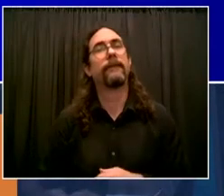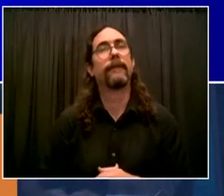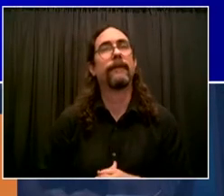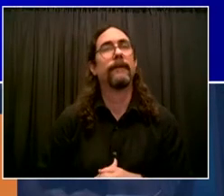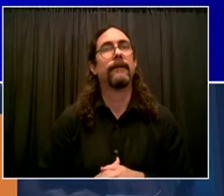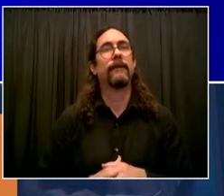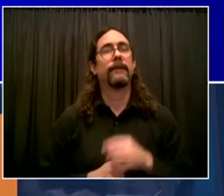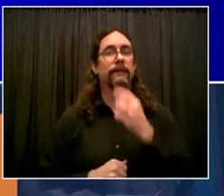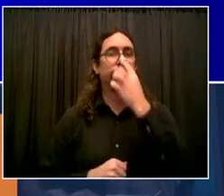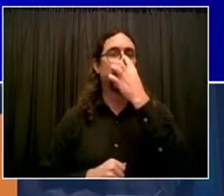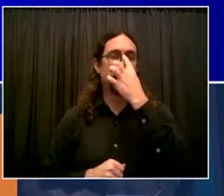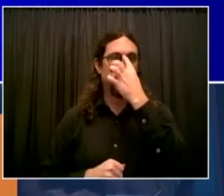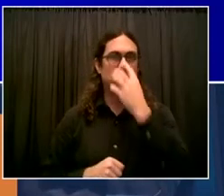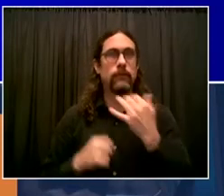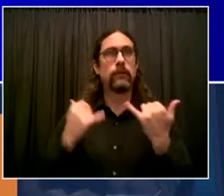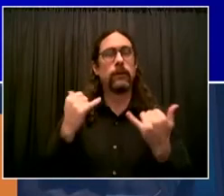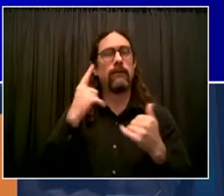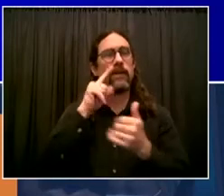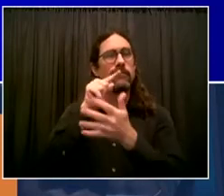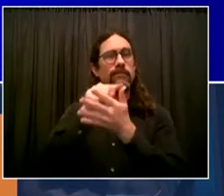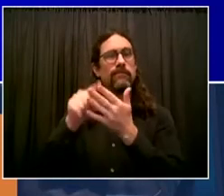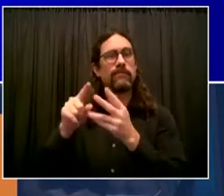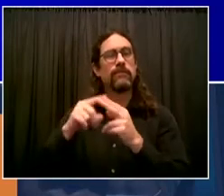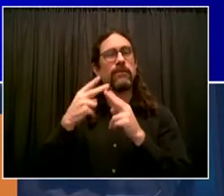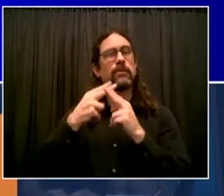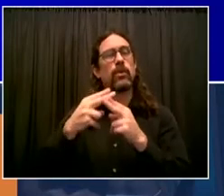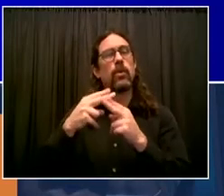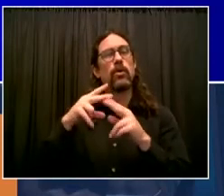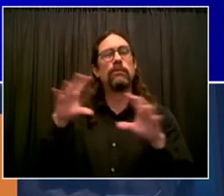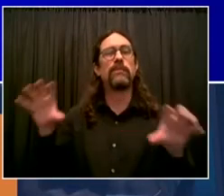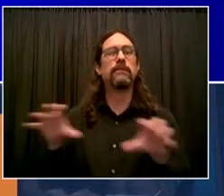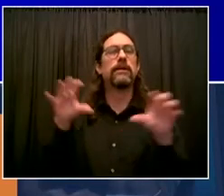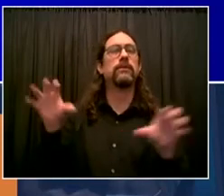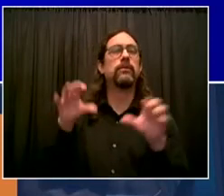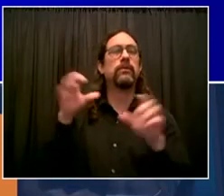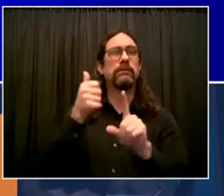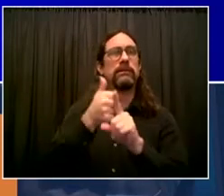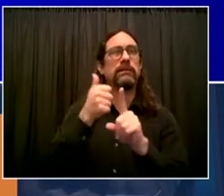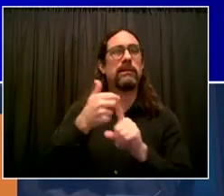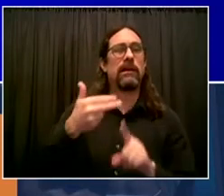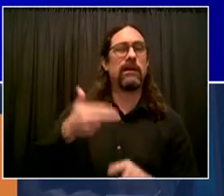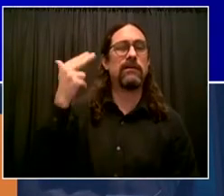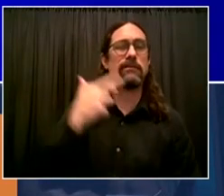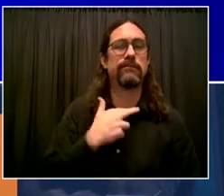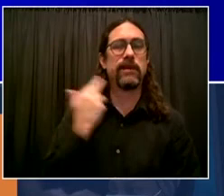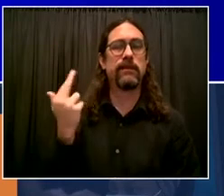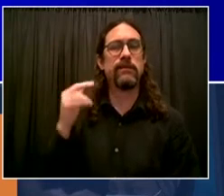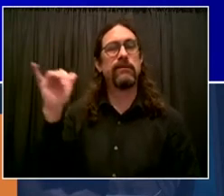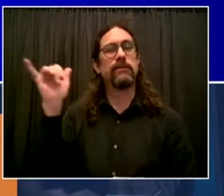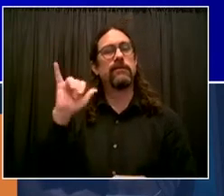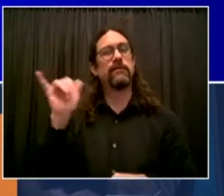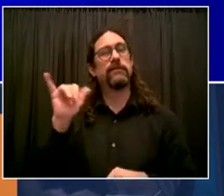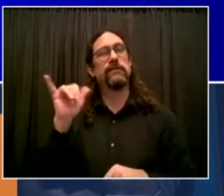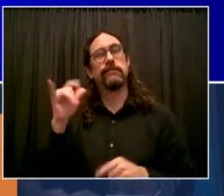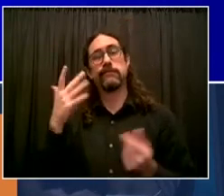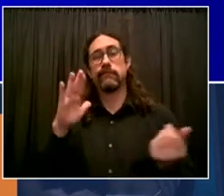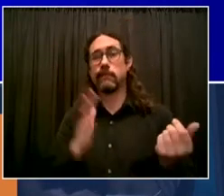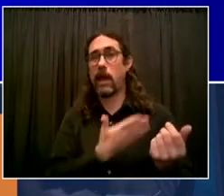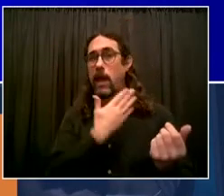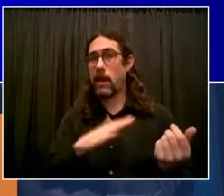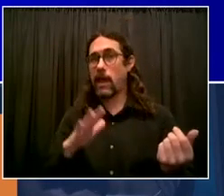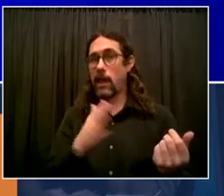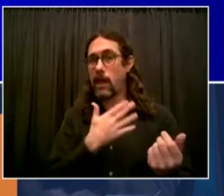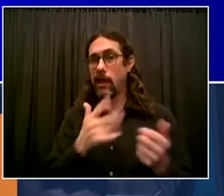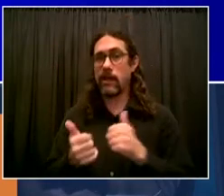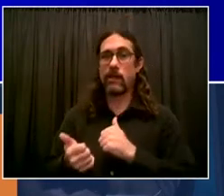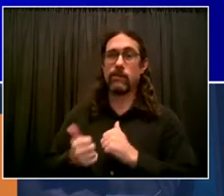sports, band, chorus, orchestra, dance, things where there's a lot of close contact, things where kids are, you know, singing